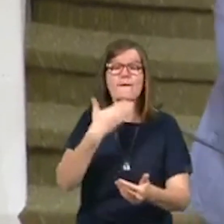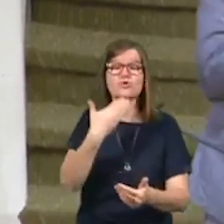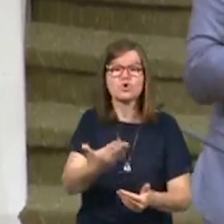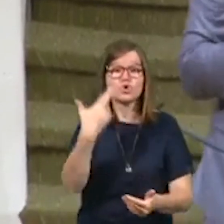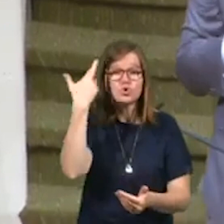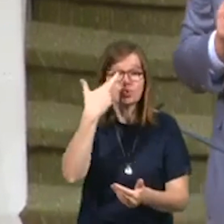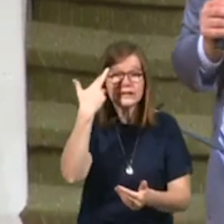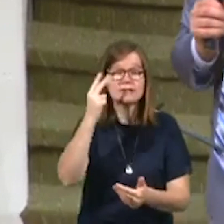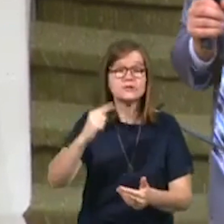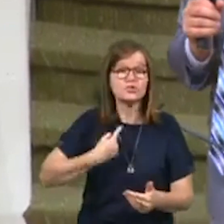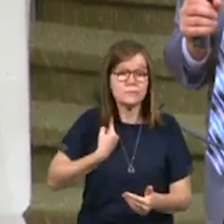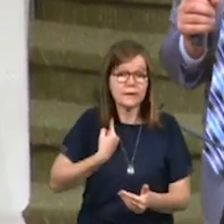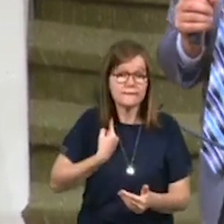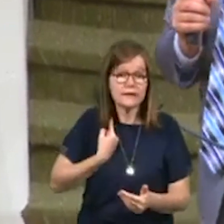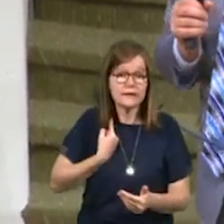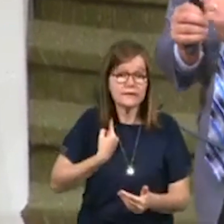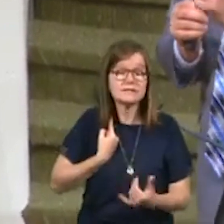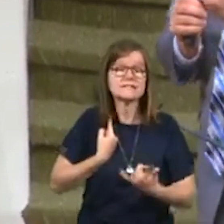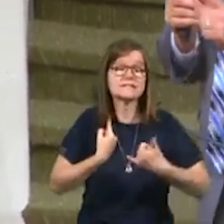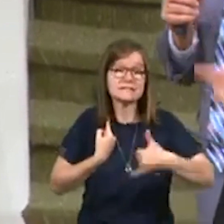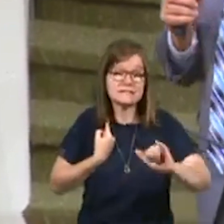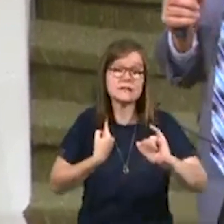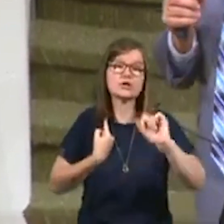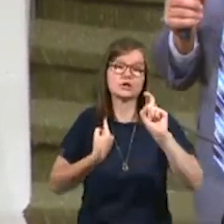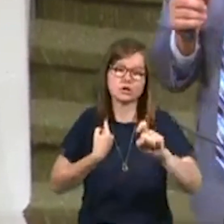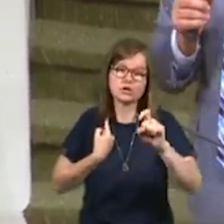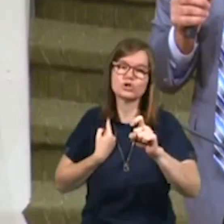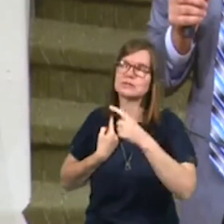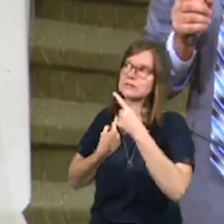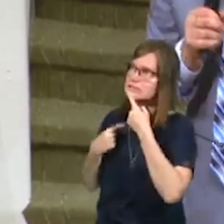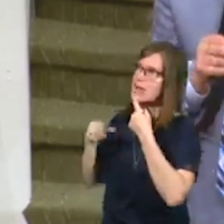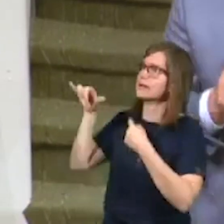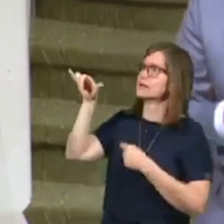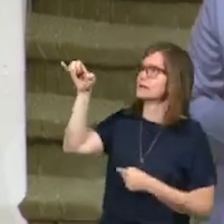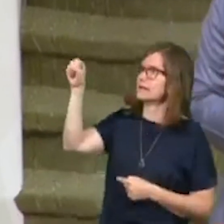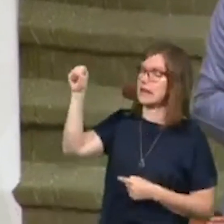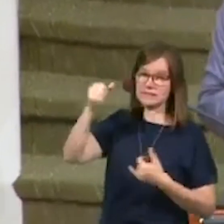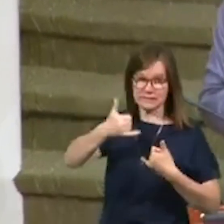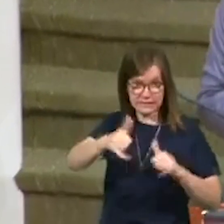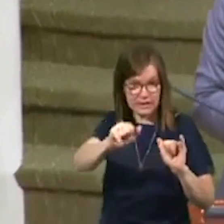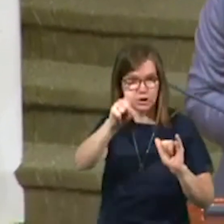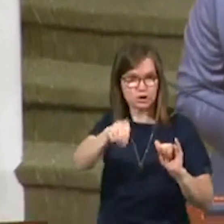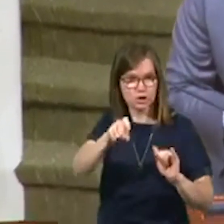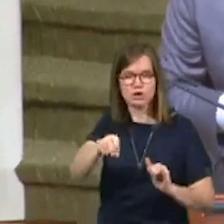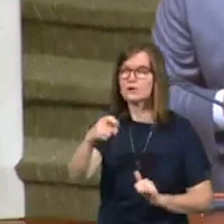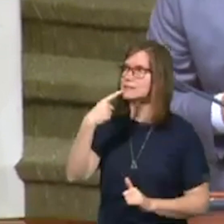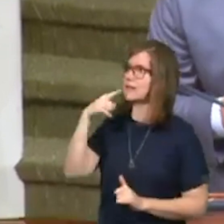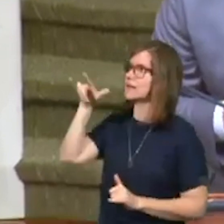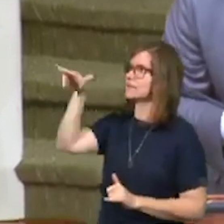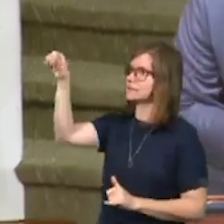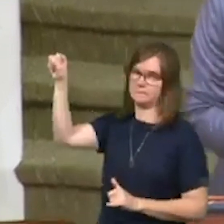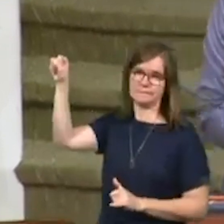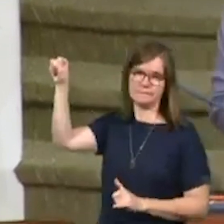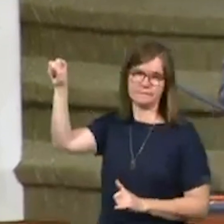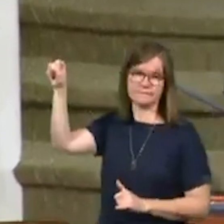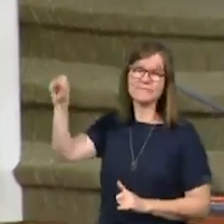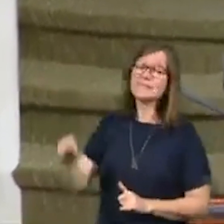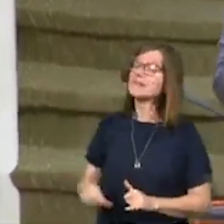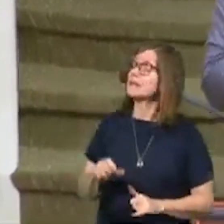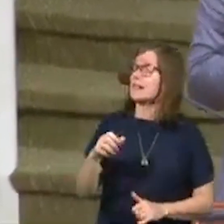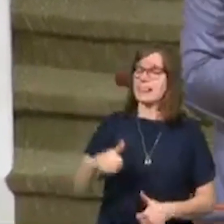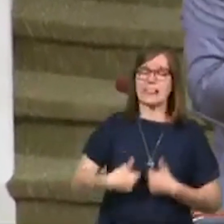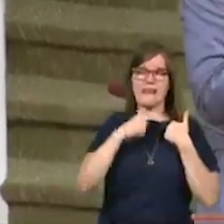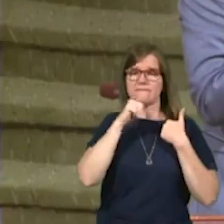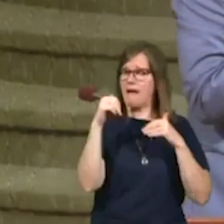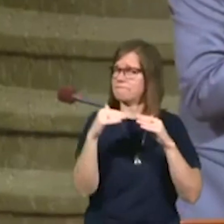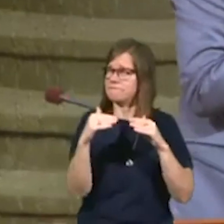reason to be offended, you should still say yes to God. You should still say yes to God. Life is not fair, never has